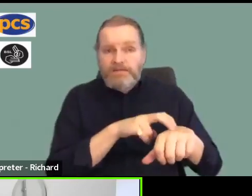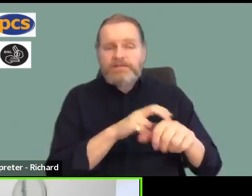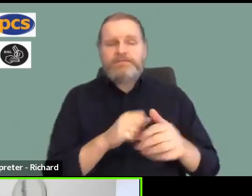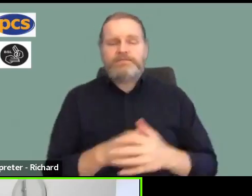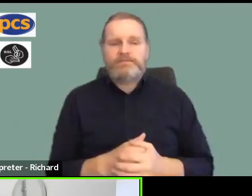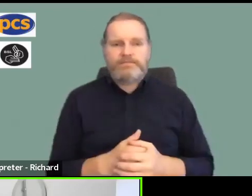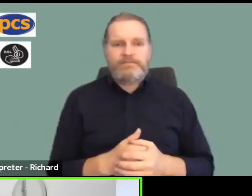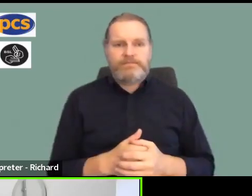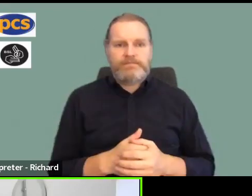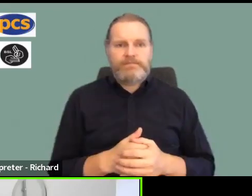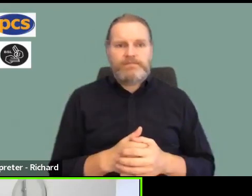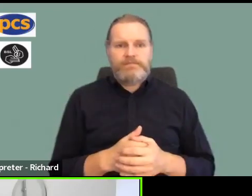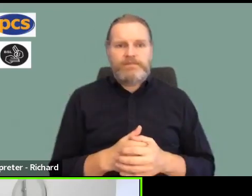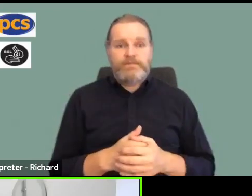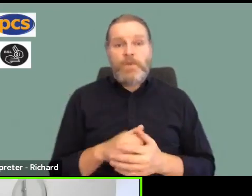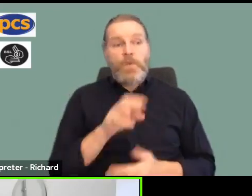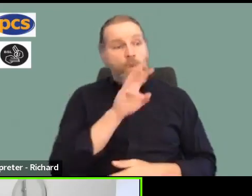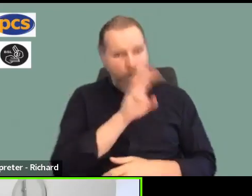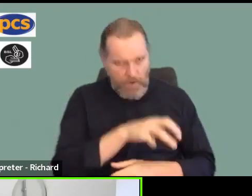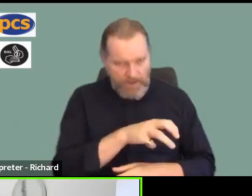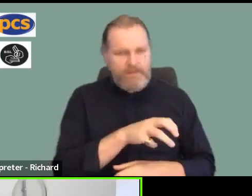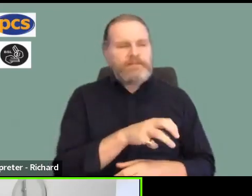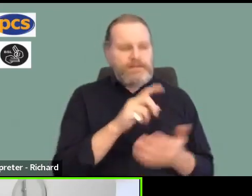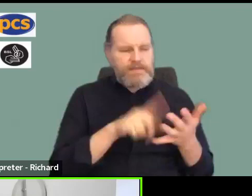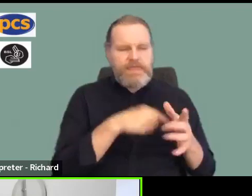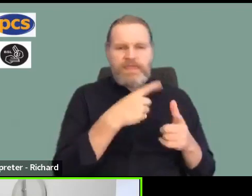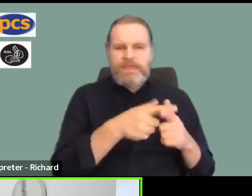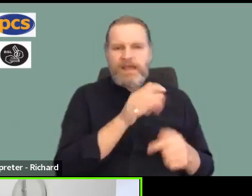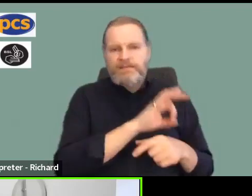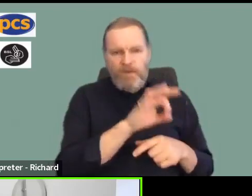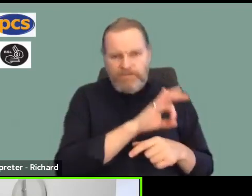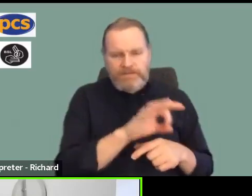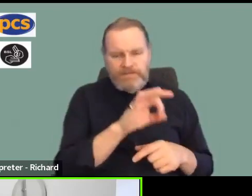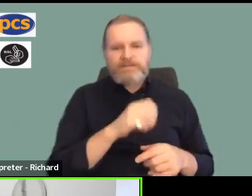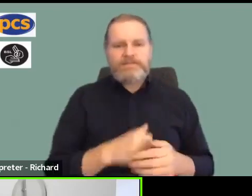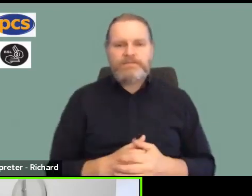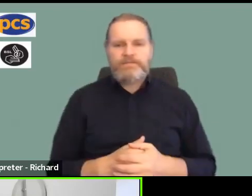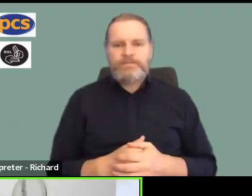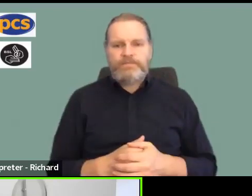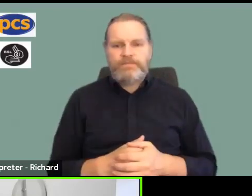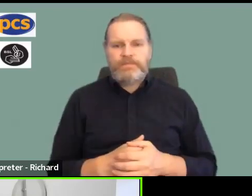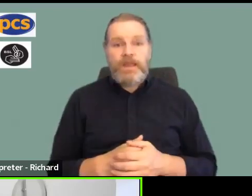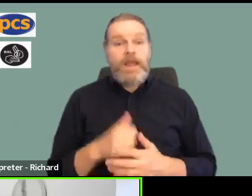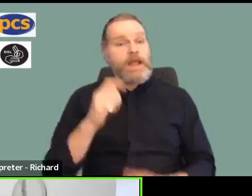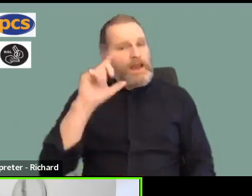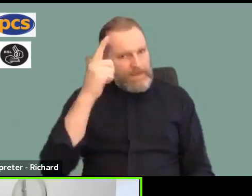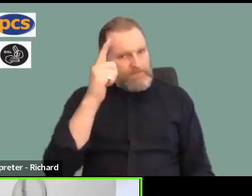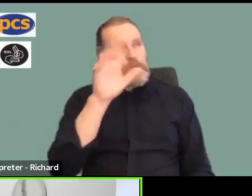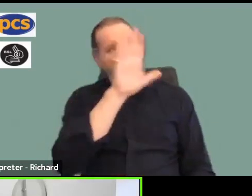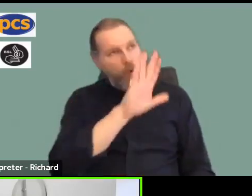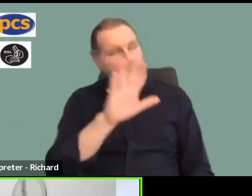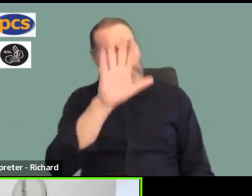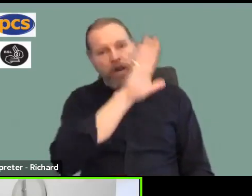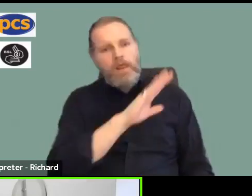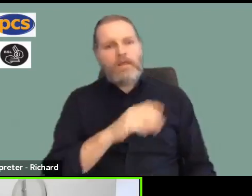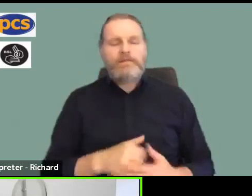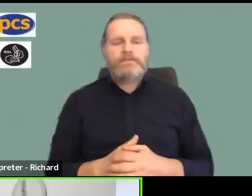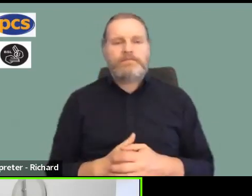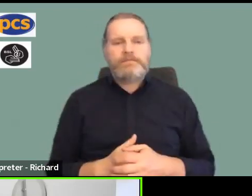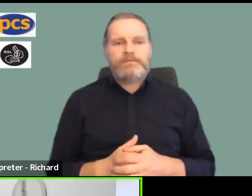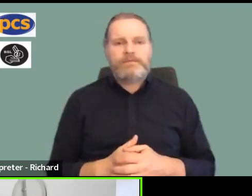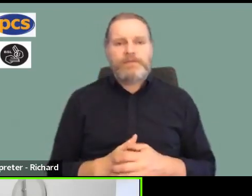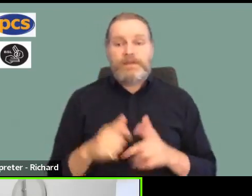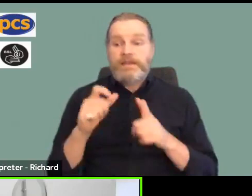Solidarity from Revenue and Customs Wales. Solidarity from the asylum operations in Merseyside. From Martin Cavanaugh on behalf of the